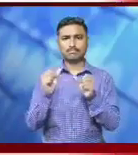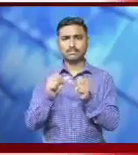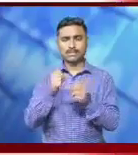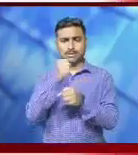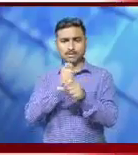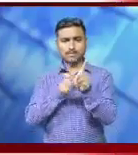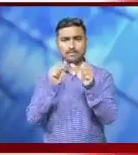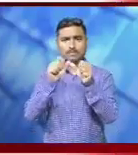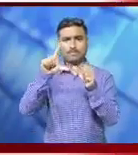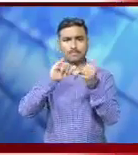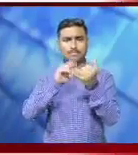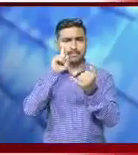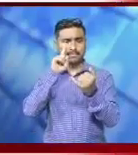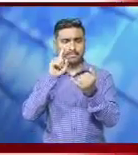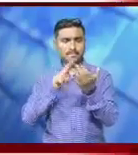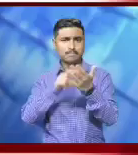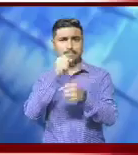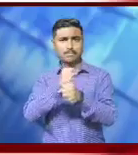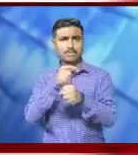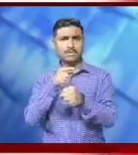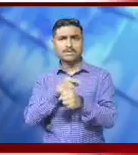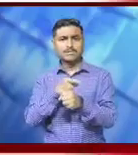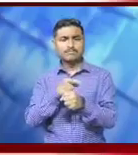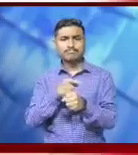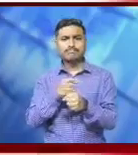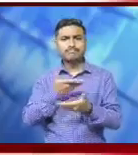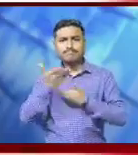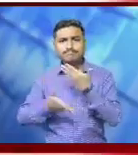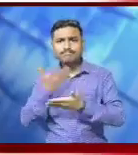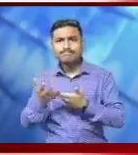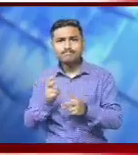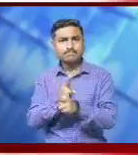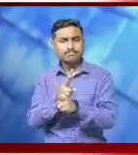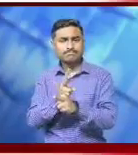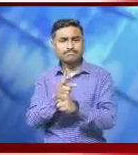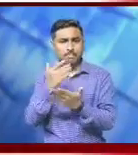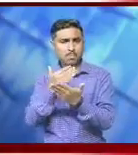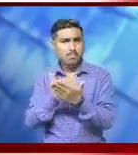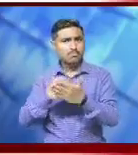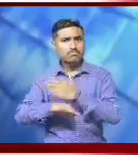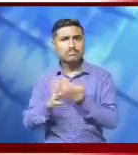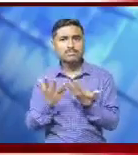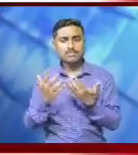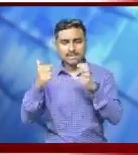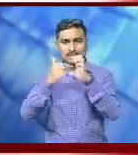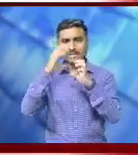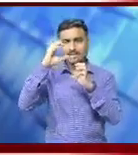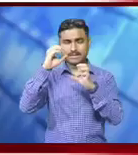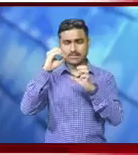District administration of Gelsing District recently organized hands-on training for schools-going